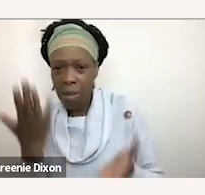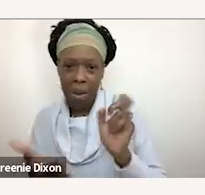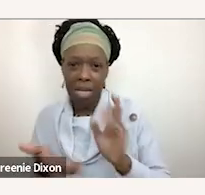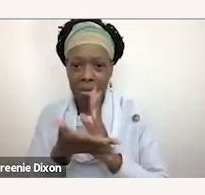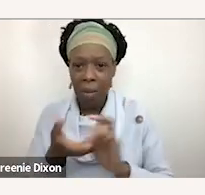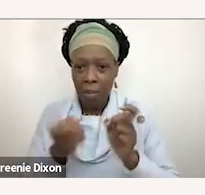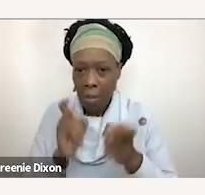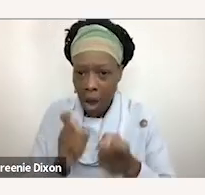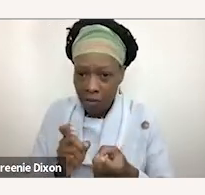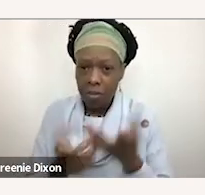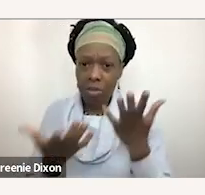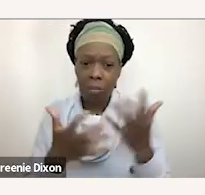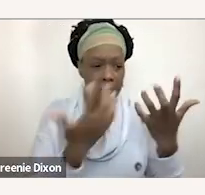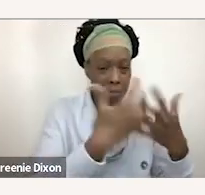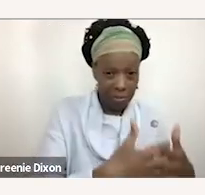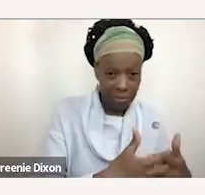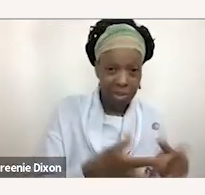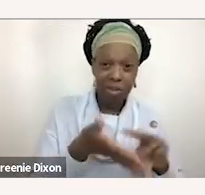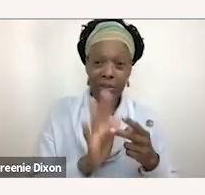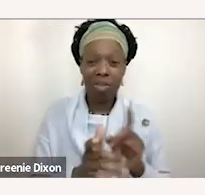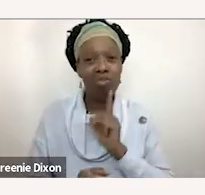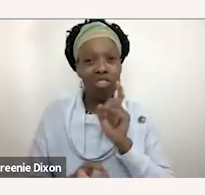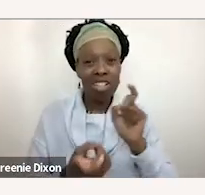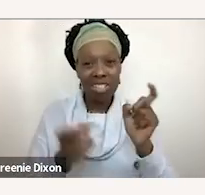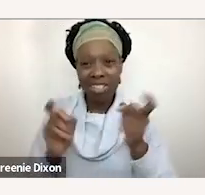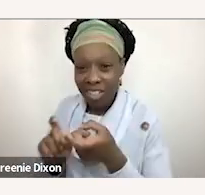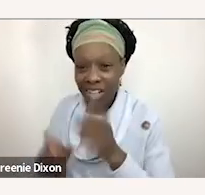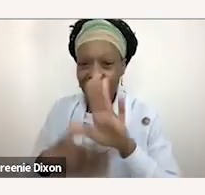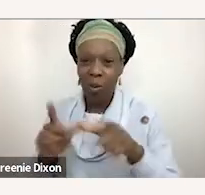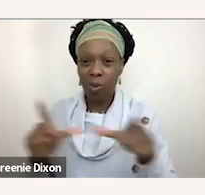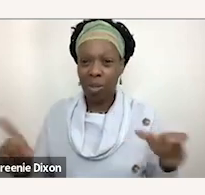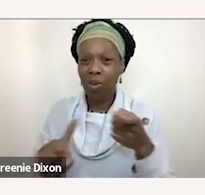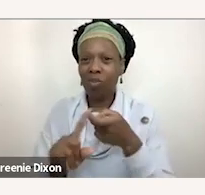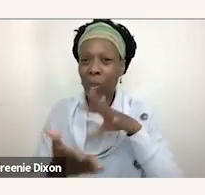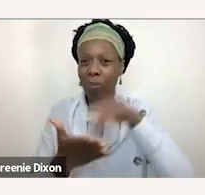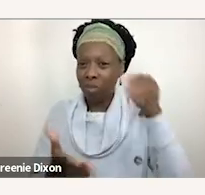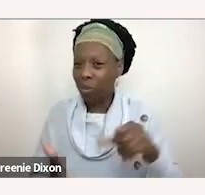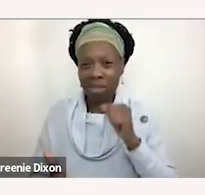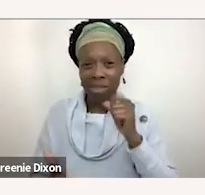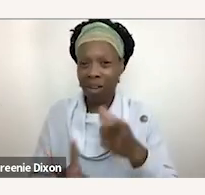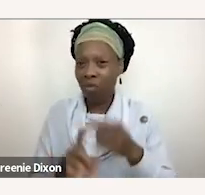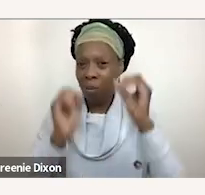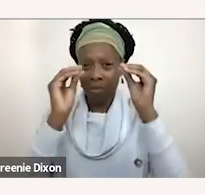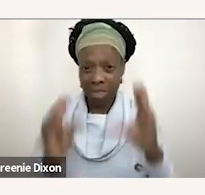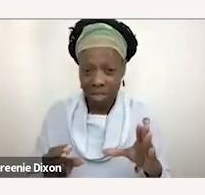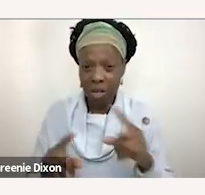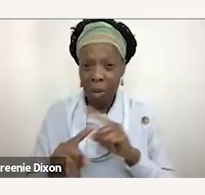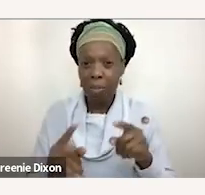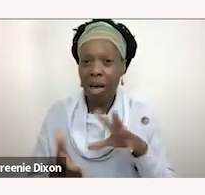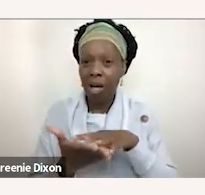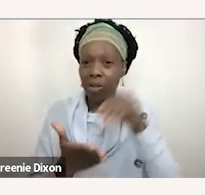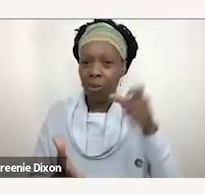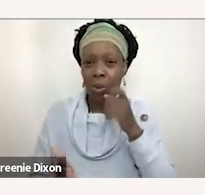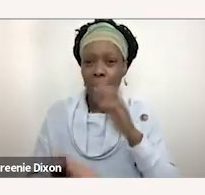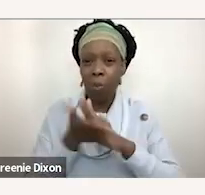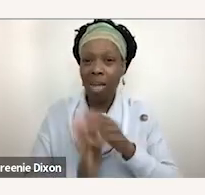so they'd really shifted this whole language and this was from a student this wasn't from a teacher this was really from a student you know being proud of their identity